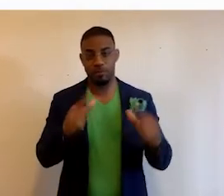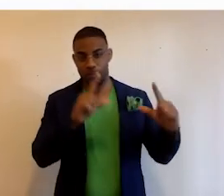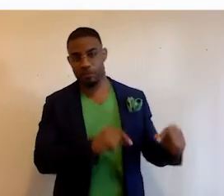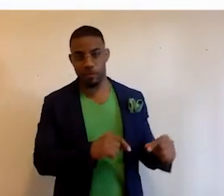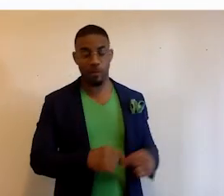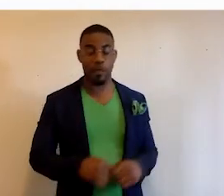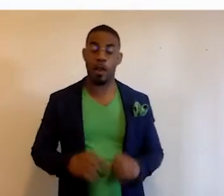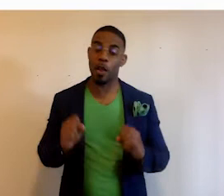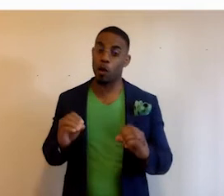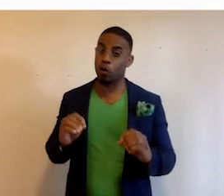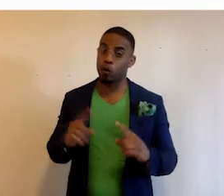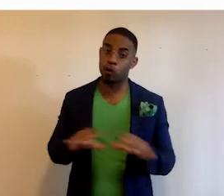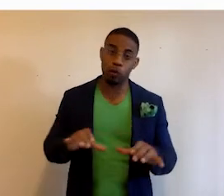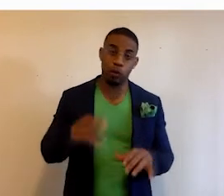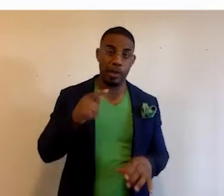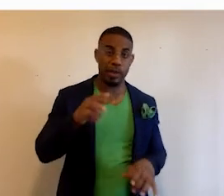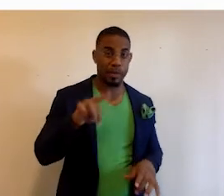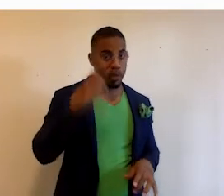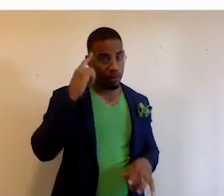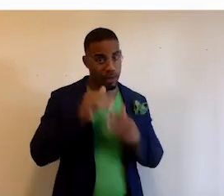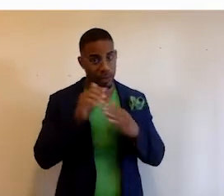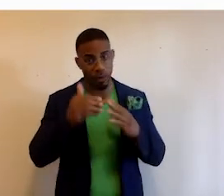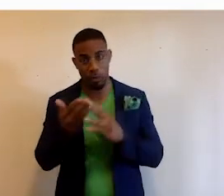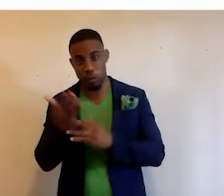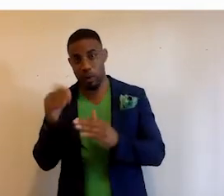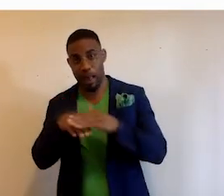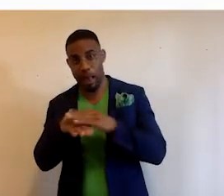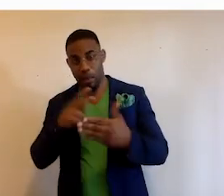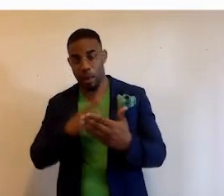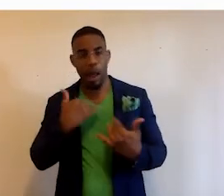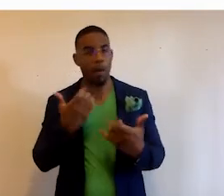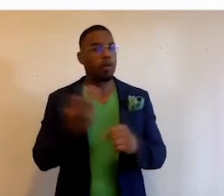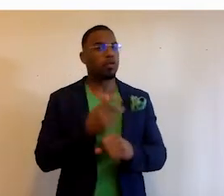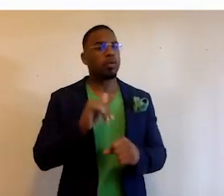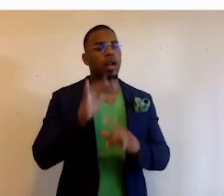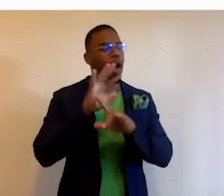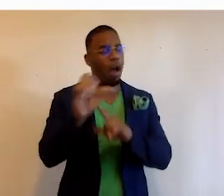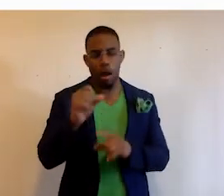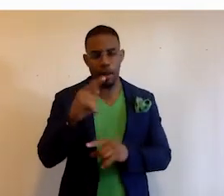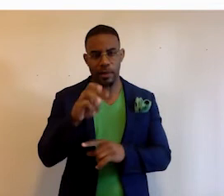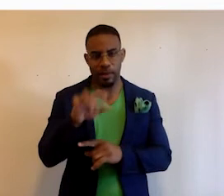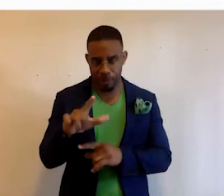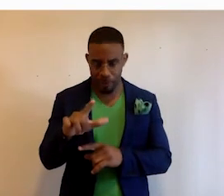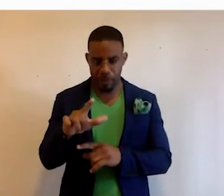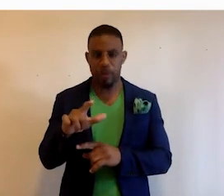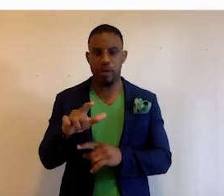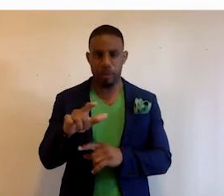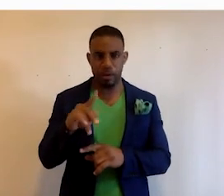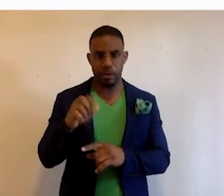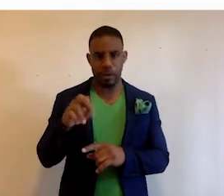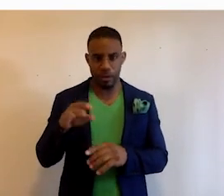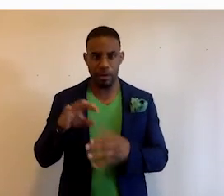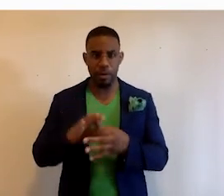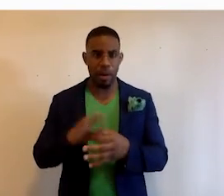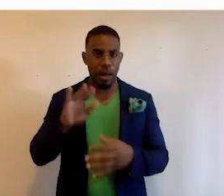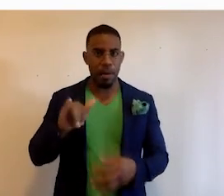So, to do the HTML for the Inner City Access project, I wanted to use this awesome HTML editor by Vermeer Technologies